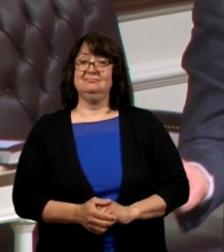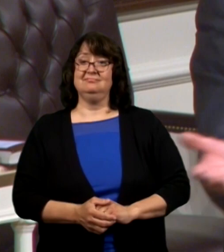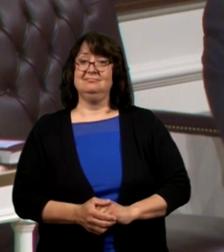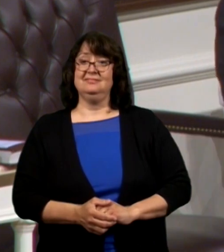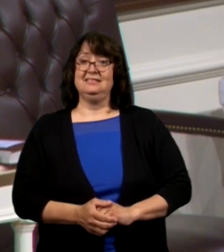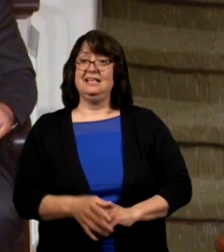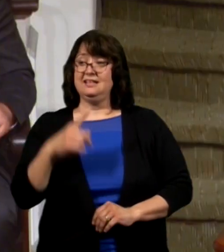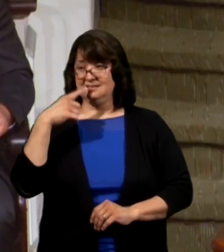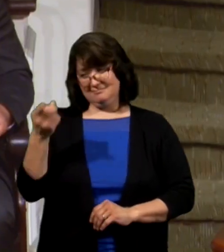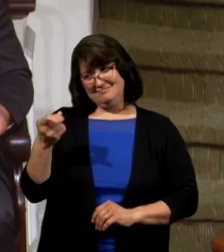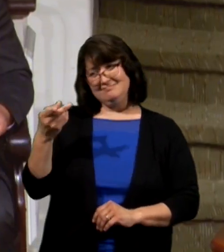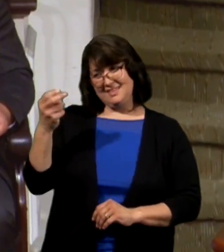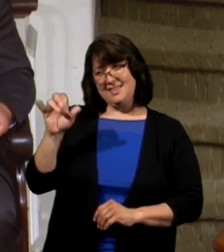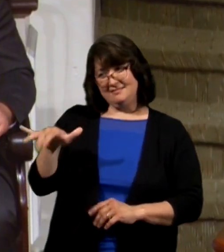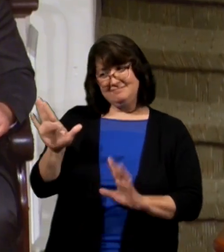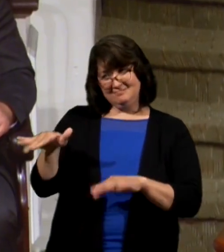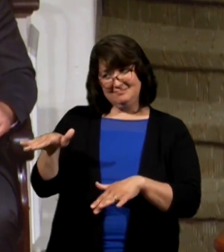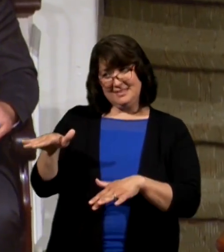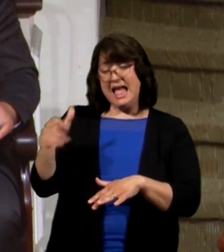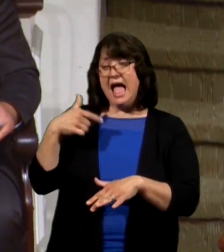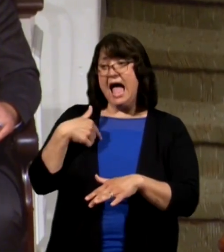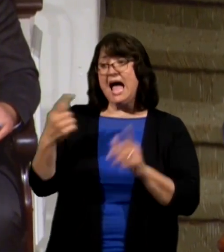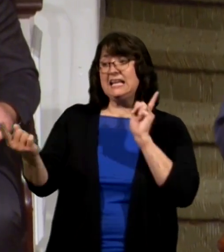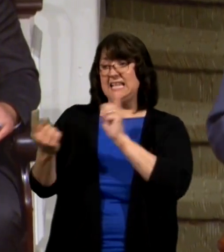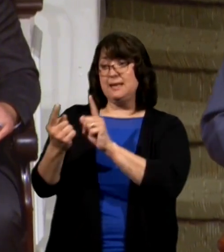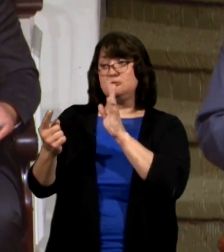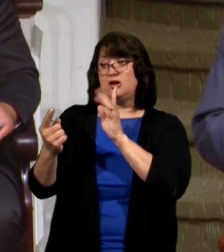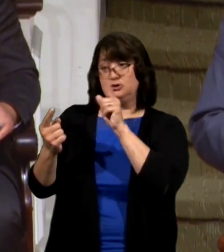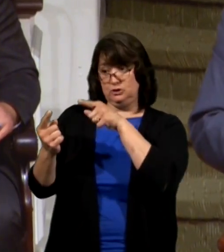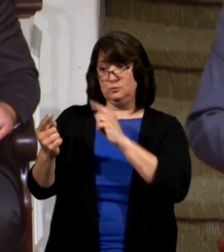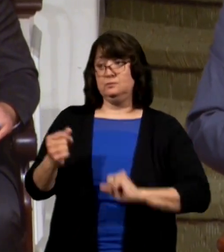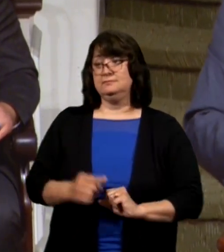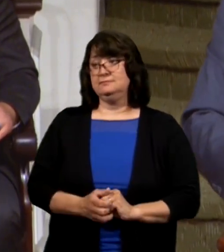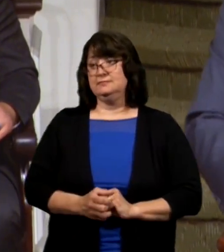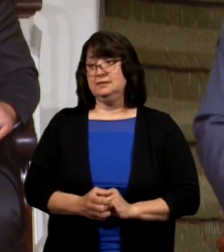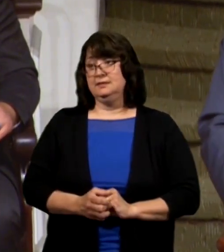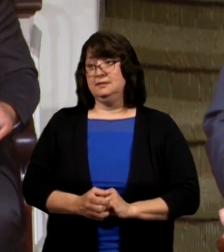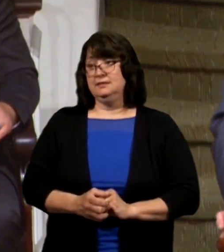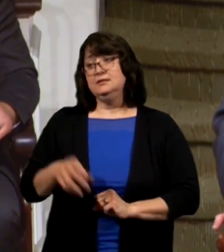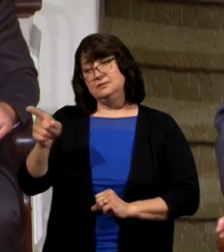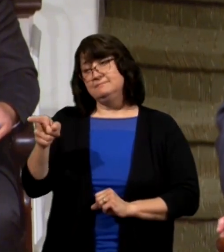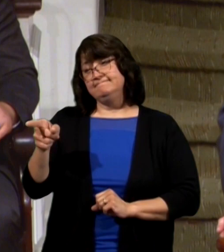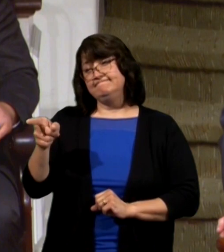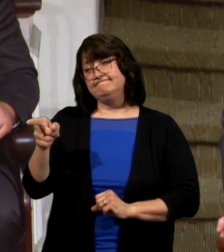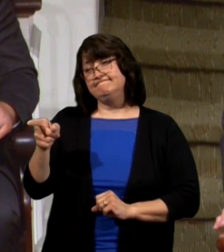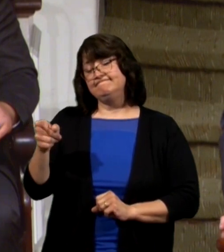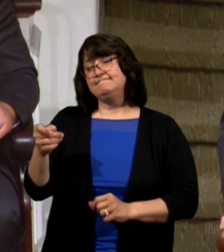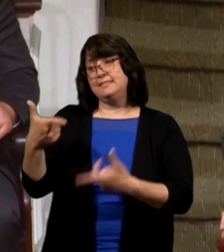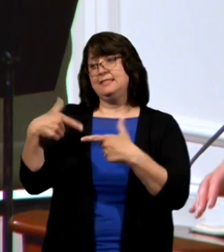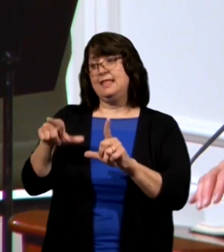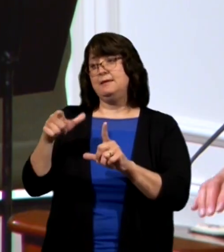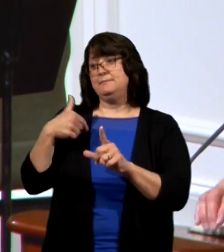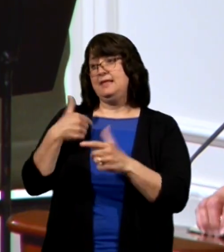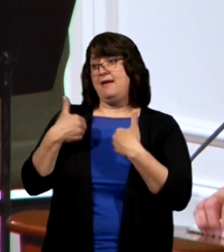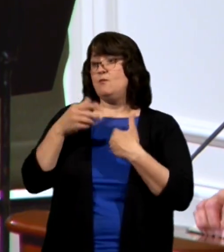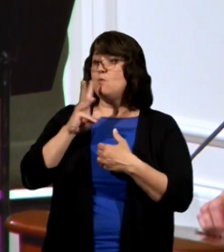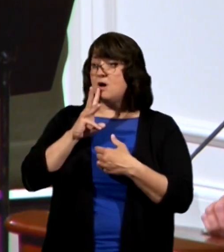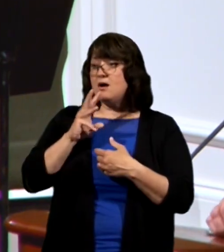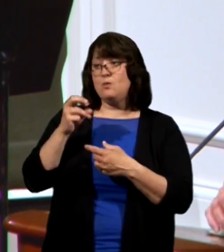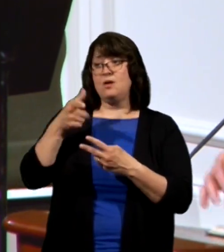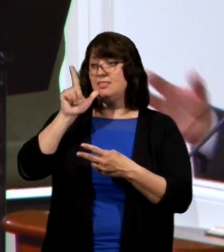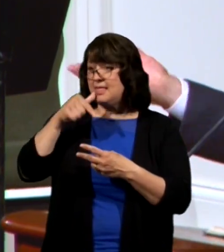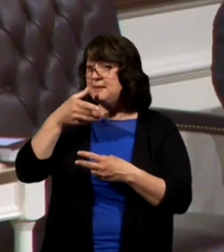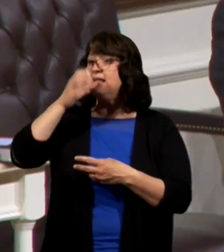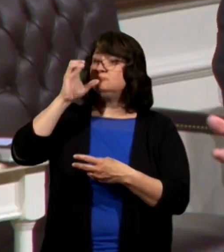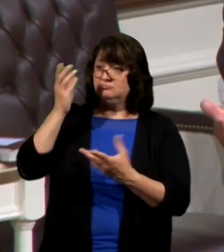and I said hey I came to talk to you at least give me a glass of water or lemonade